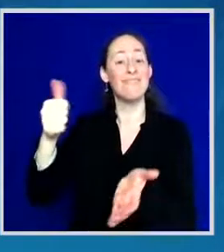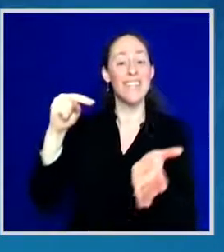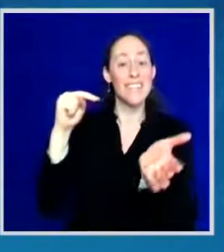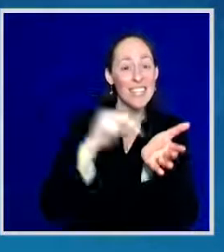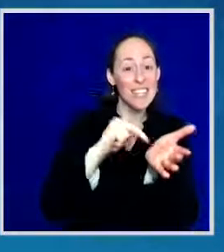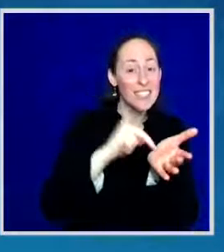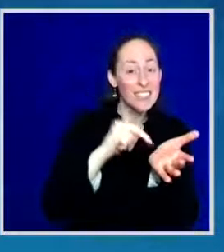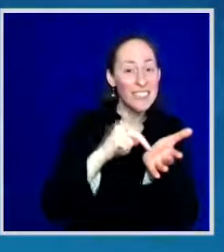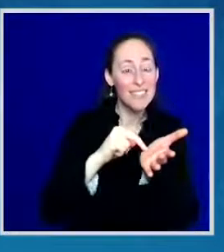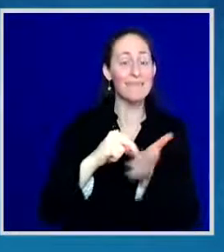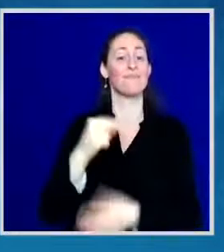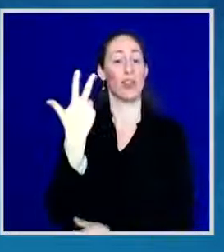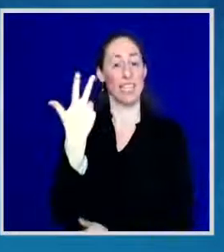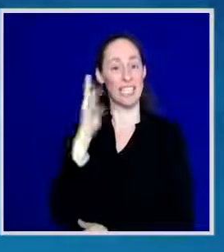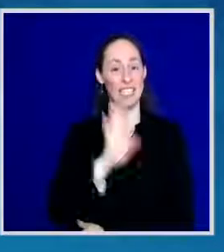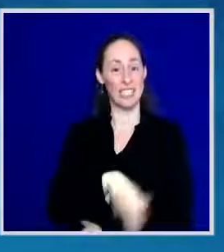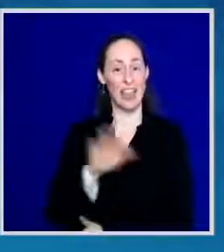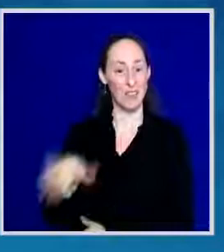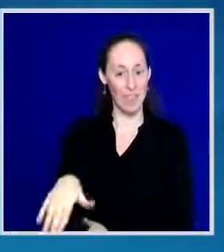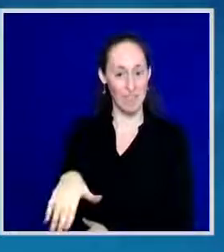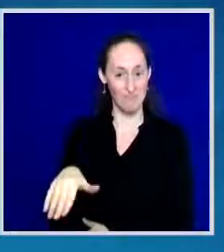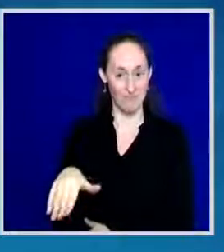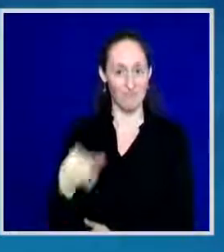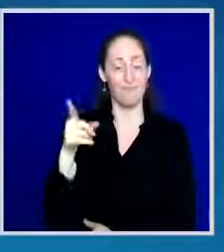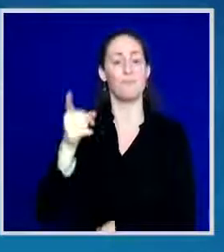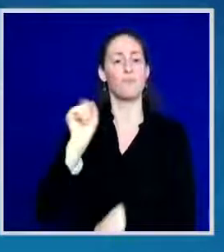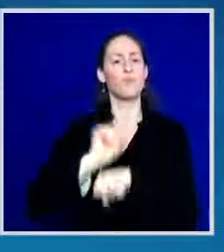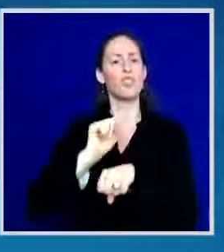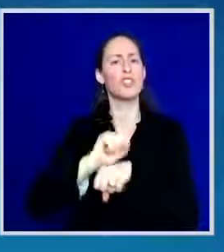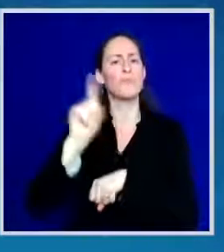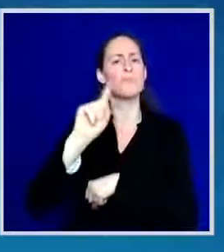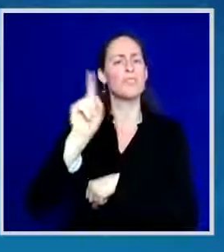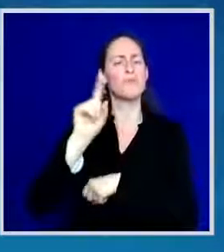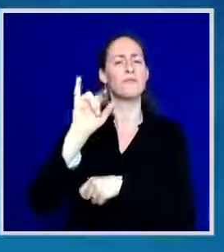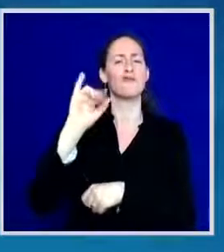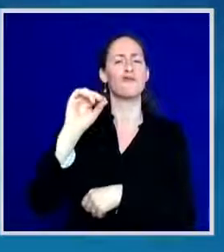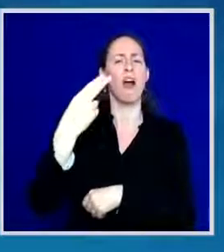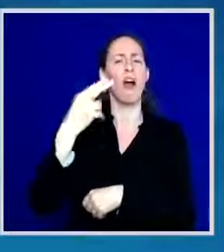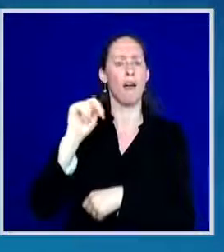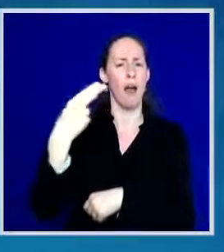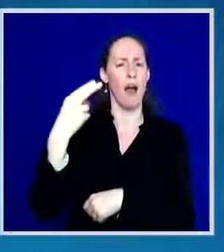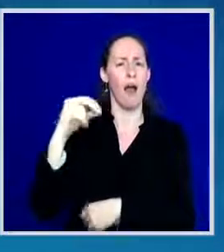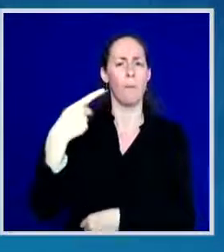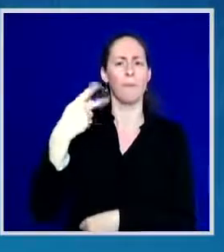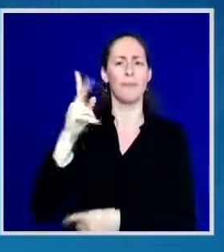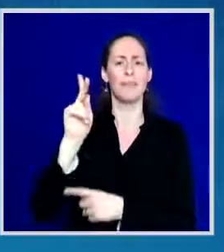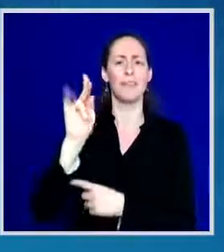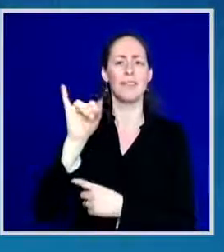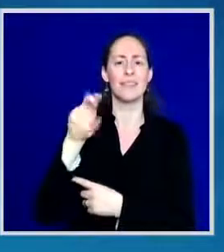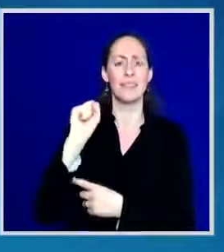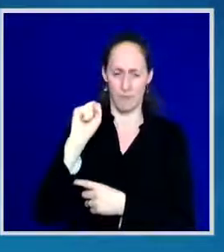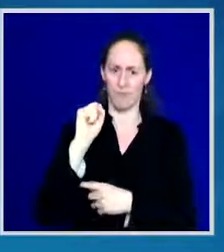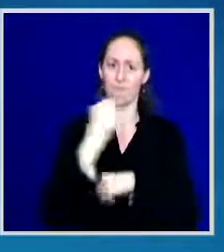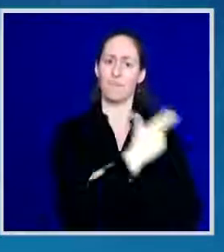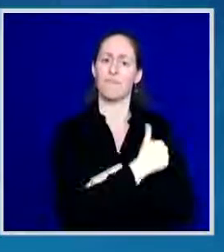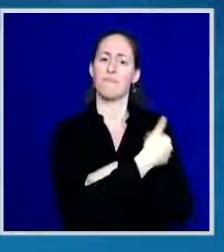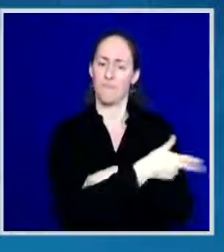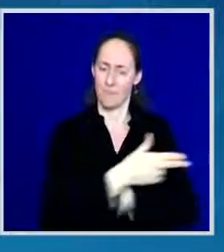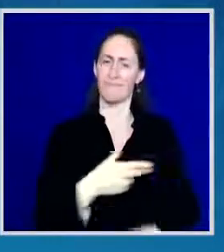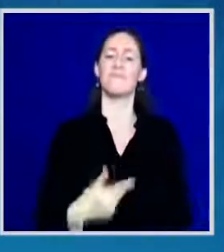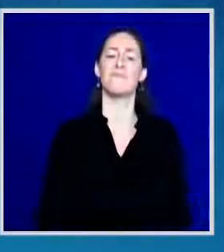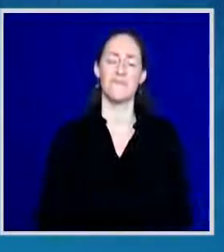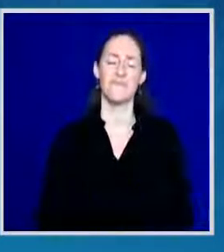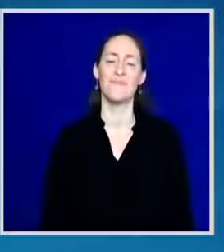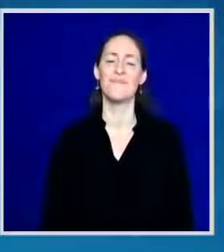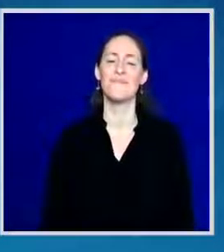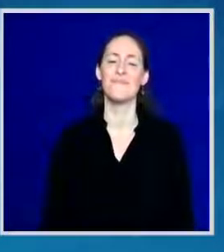Bayview Hospital at Johns Hopkins Bayview Hospital and who has been on the front lines caring for our fellow Marylanders who've been